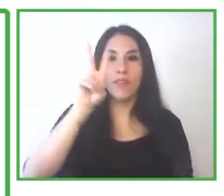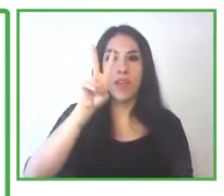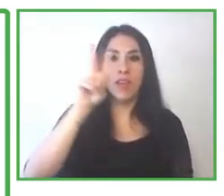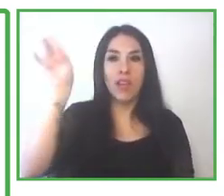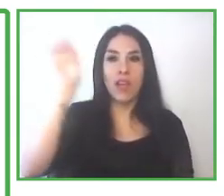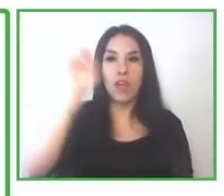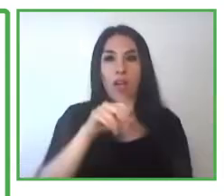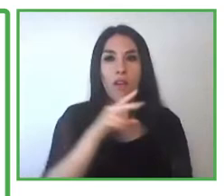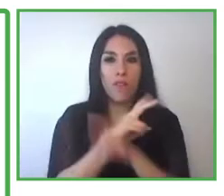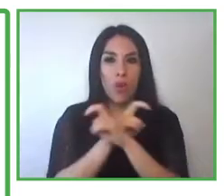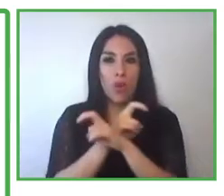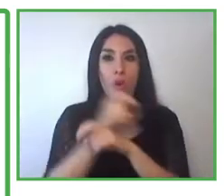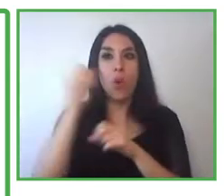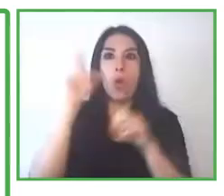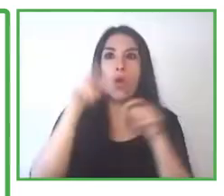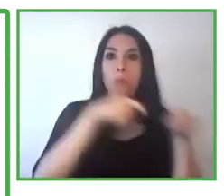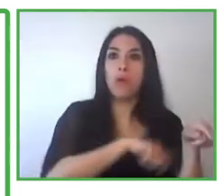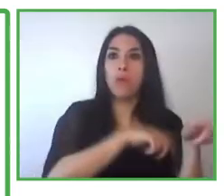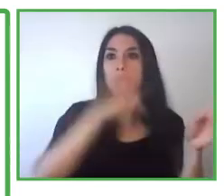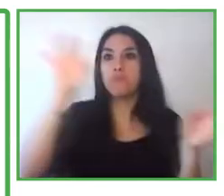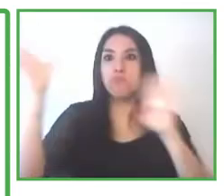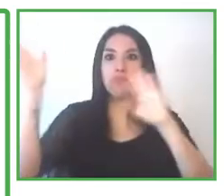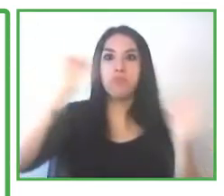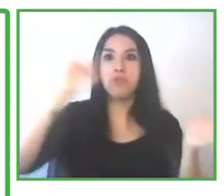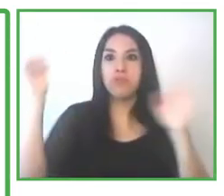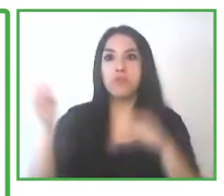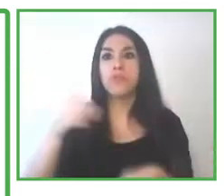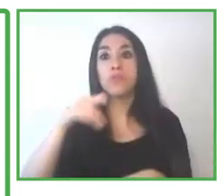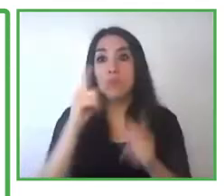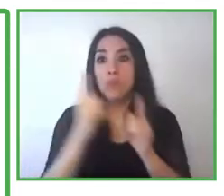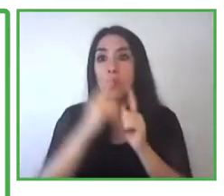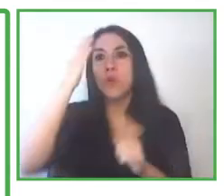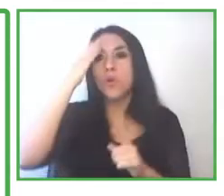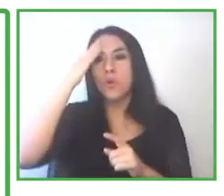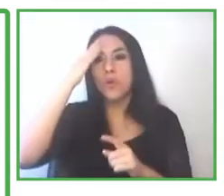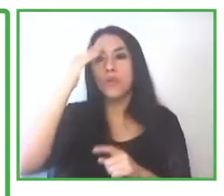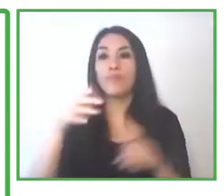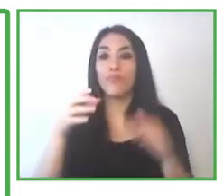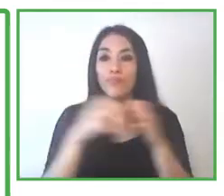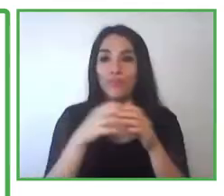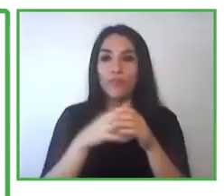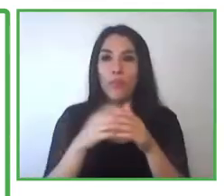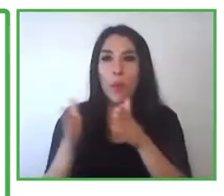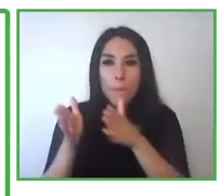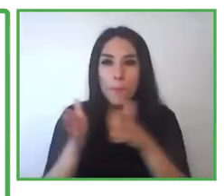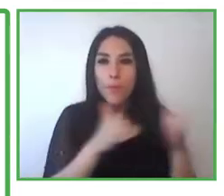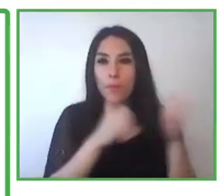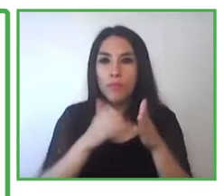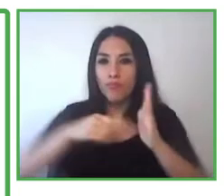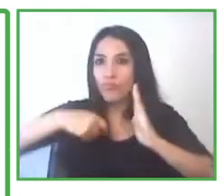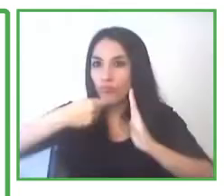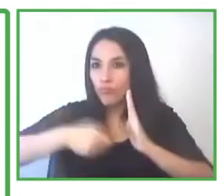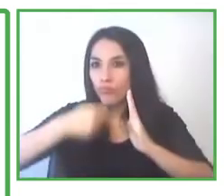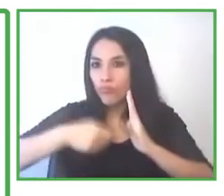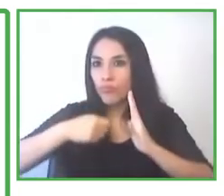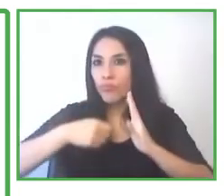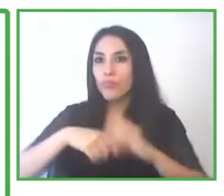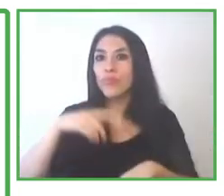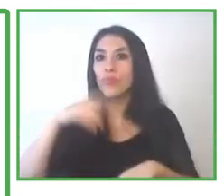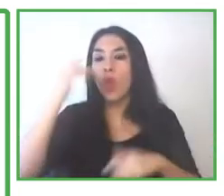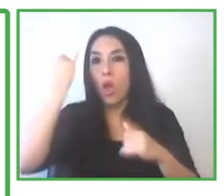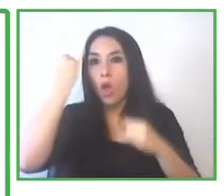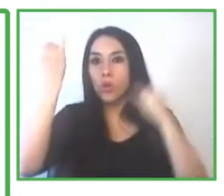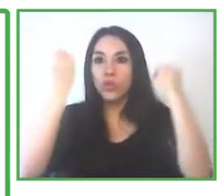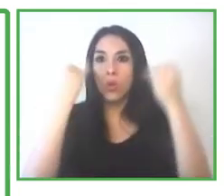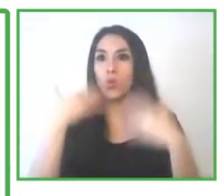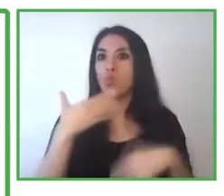In, of course, Vienna and in Santiago de Chile, we know that Impact Transfer Team has done their biggest effort to develop a successful program, despite the